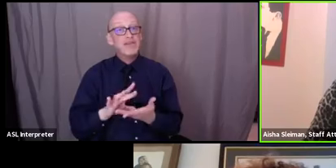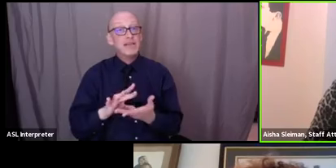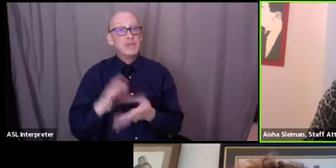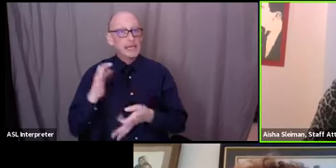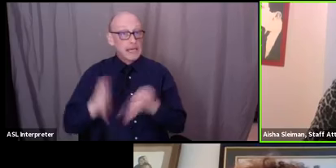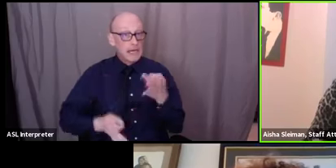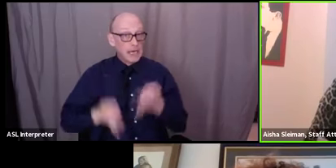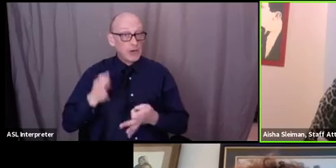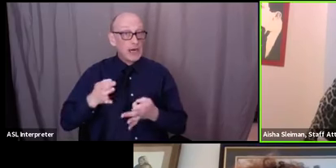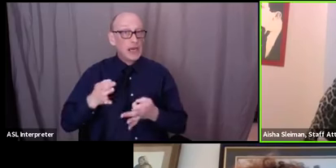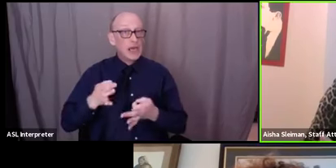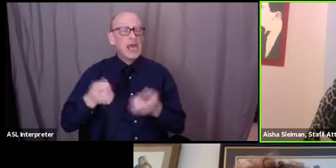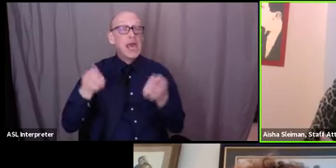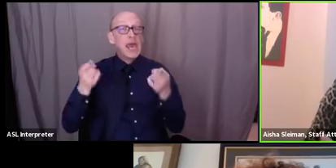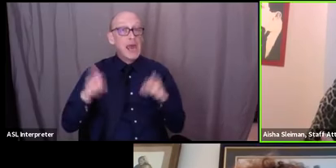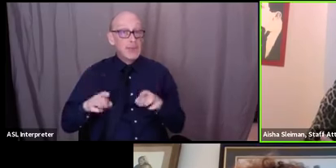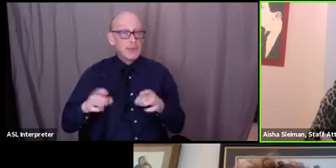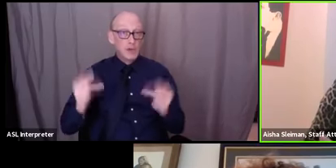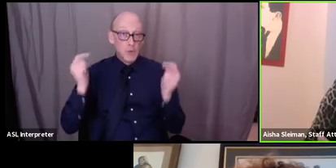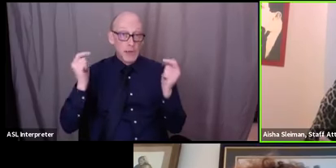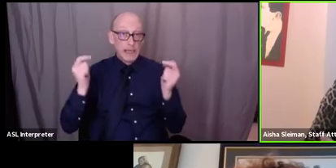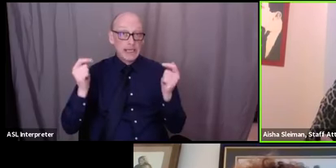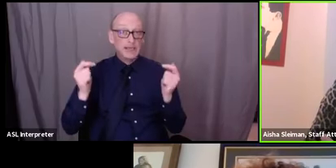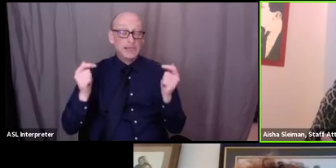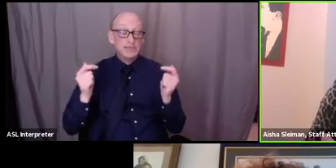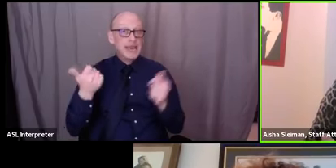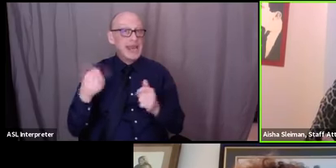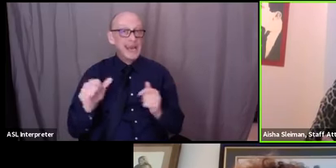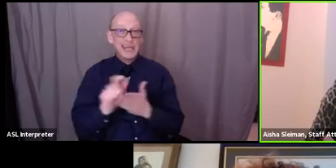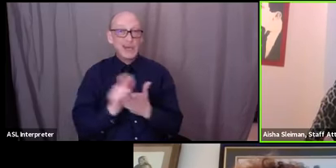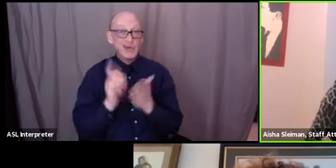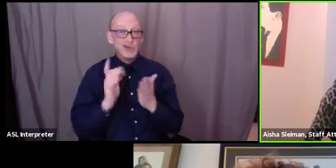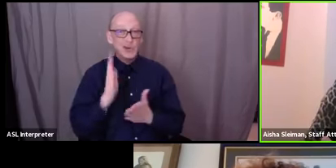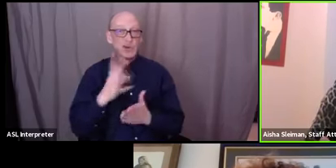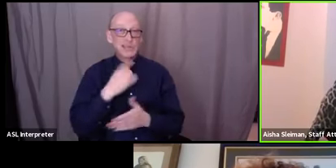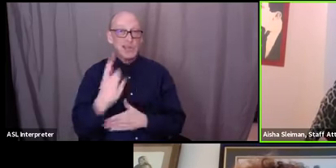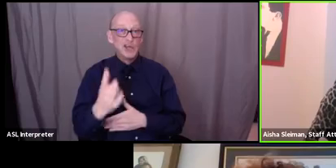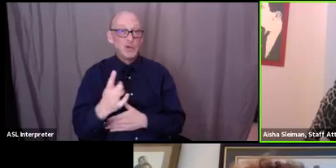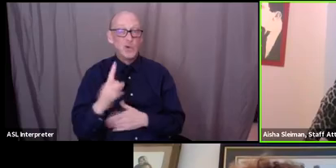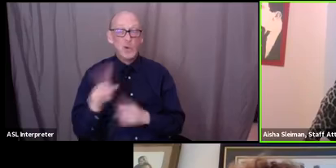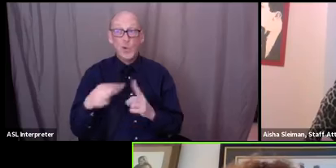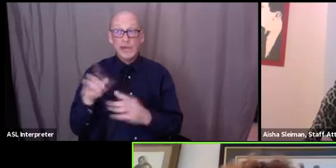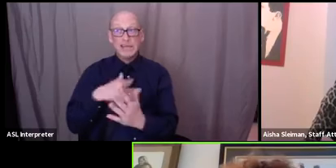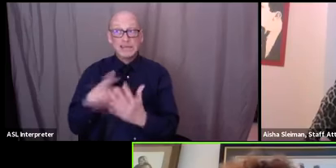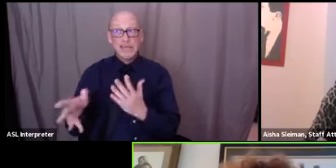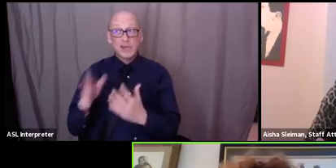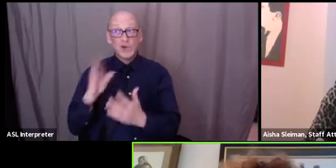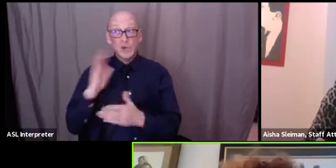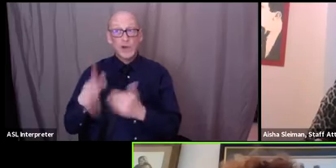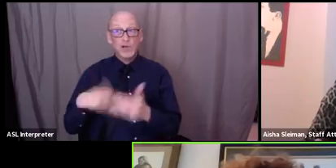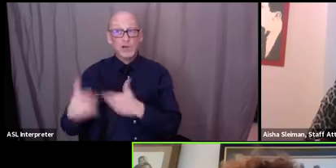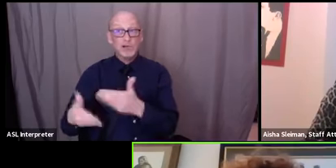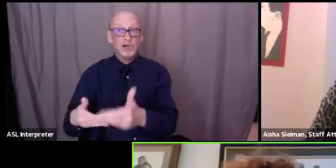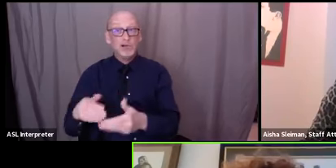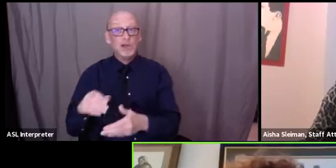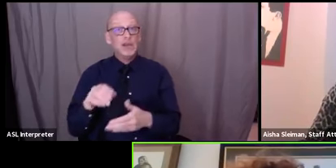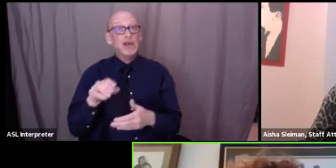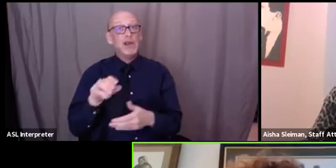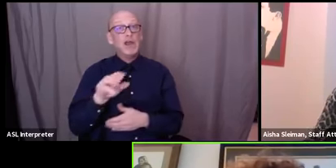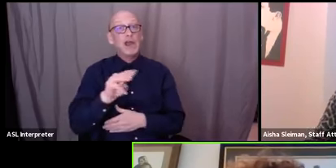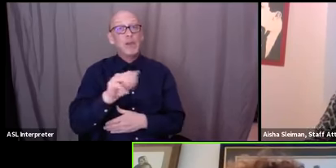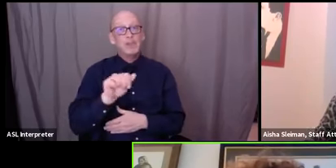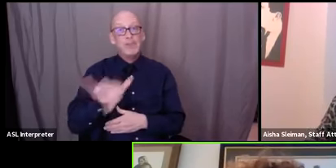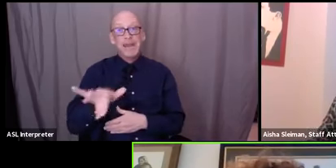attorney can tell you that so it's a pretty quick process once that hearing is scheduled so that's right and may 1st is what two weeks away